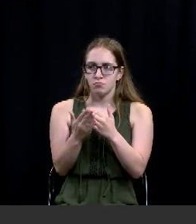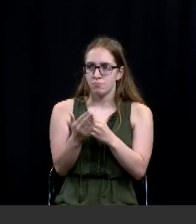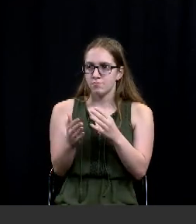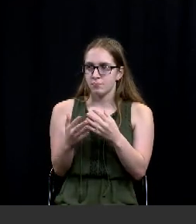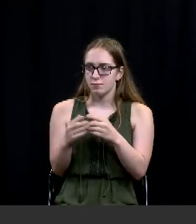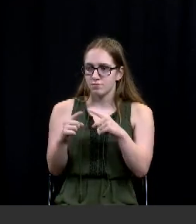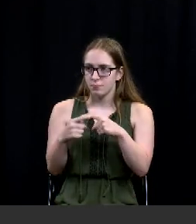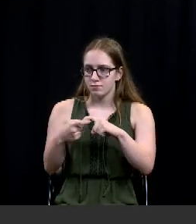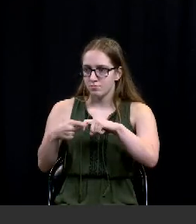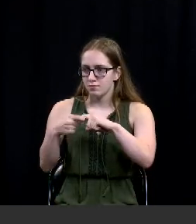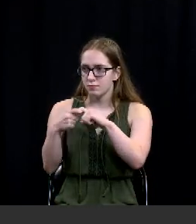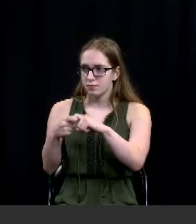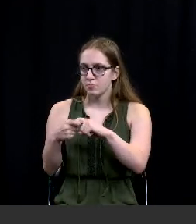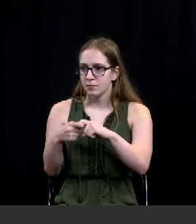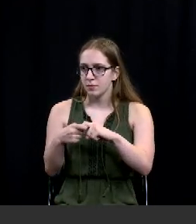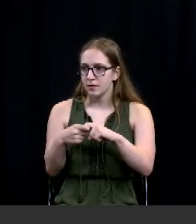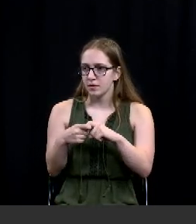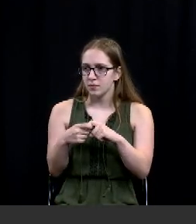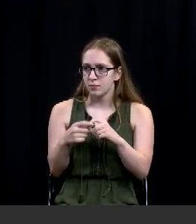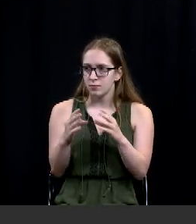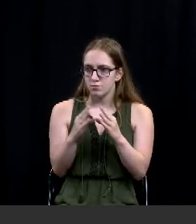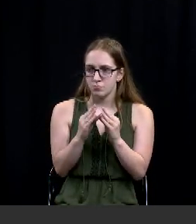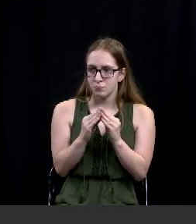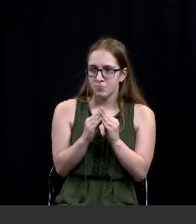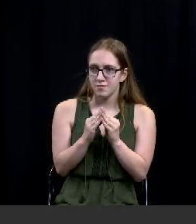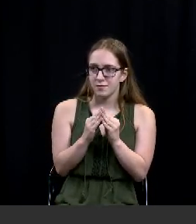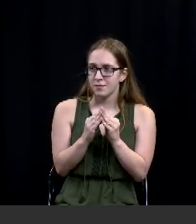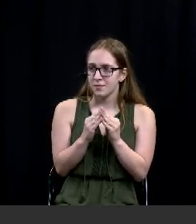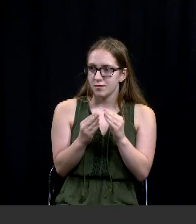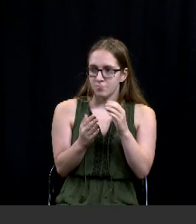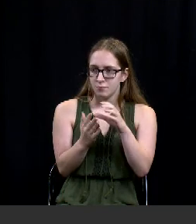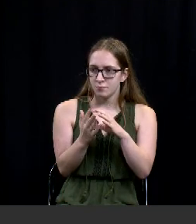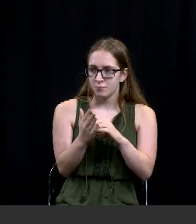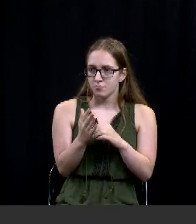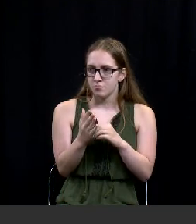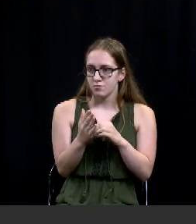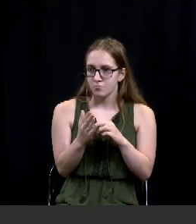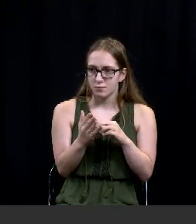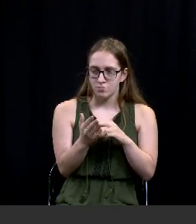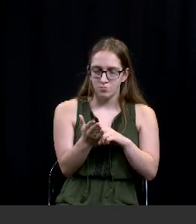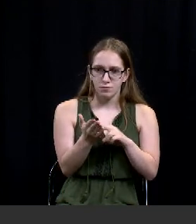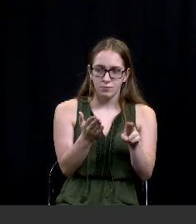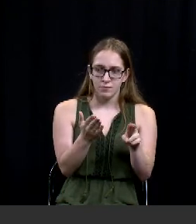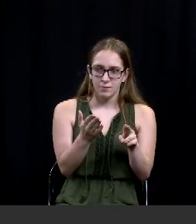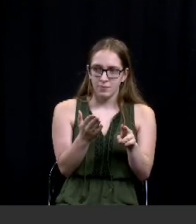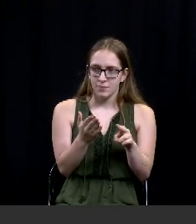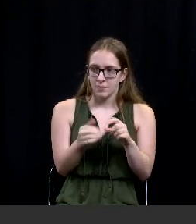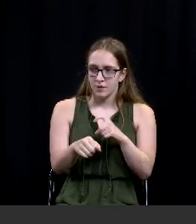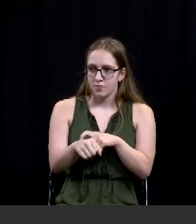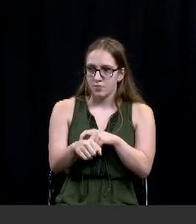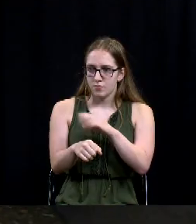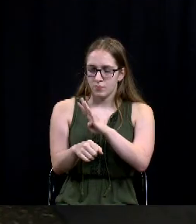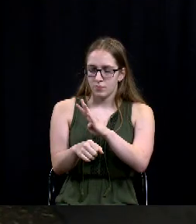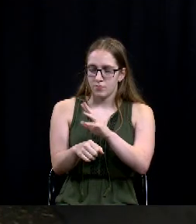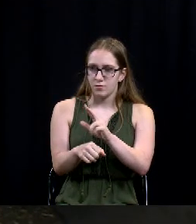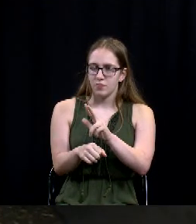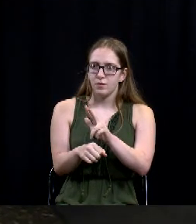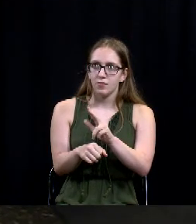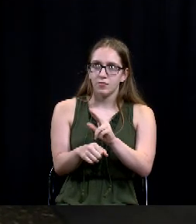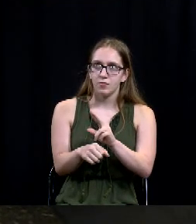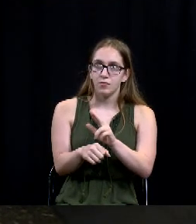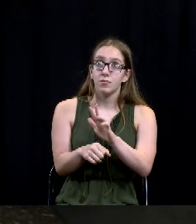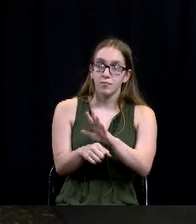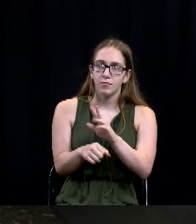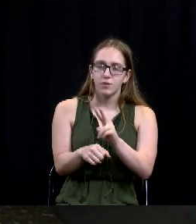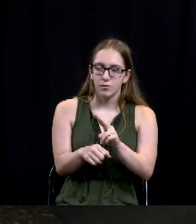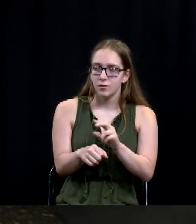reconvene regular session for executive session that's right into the record by the city secretary at 4 52 p.m notice is hereby